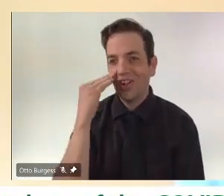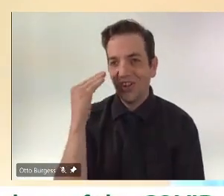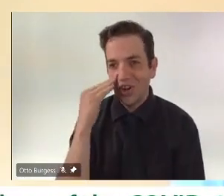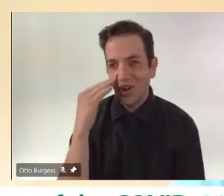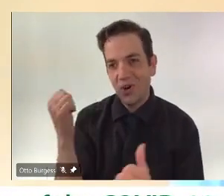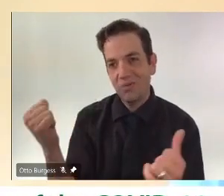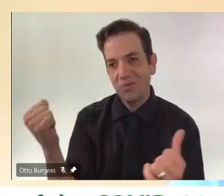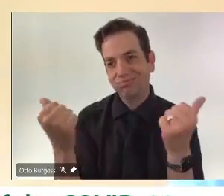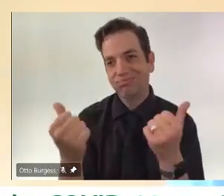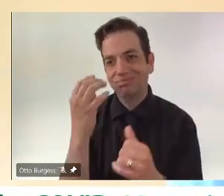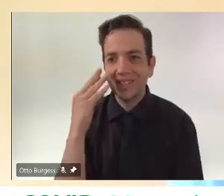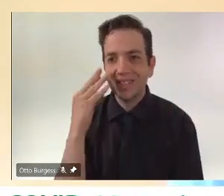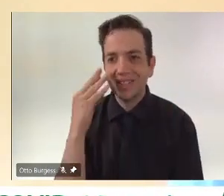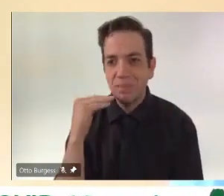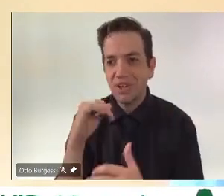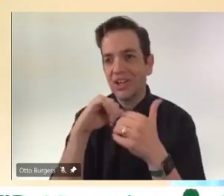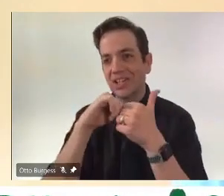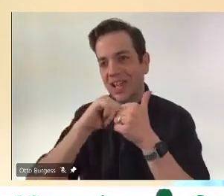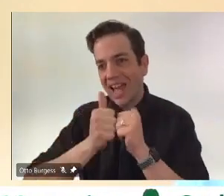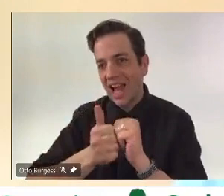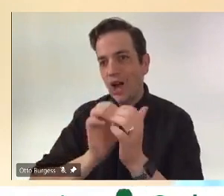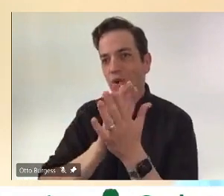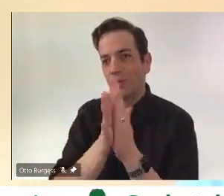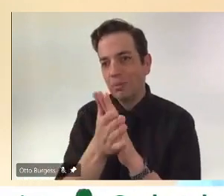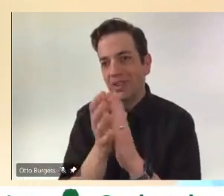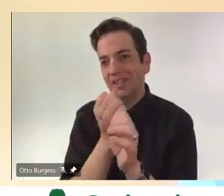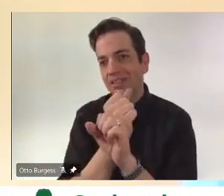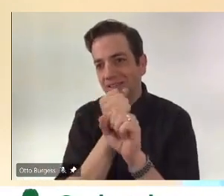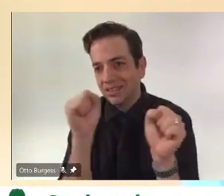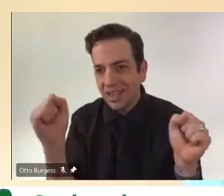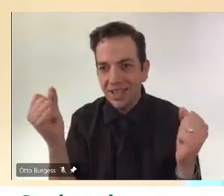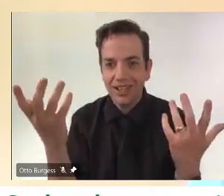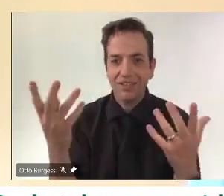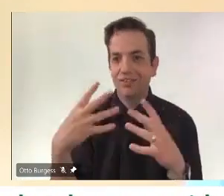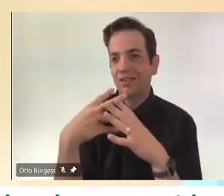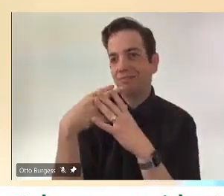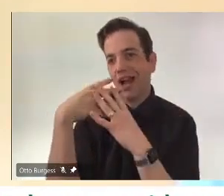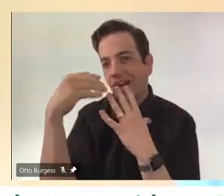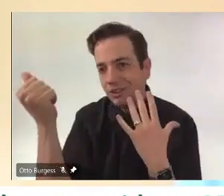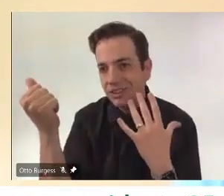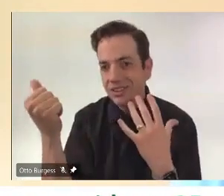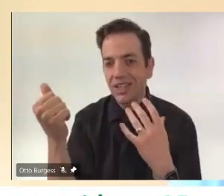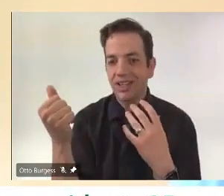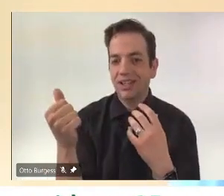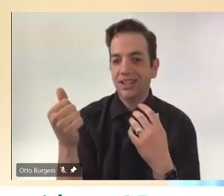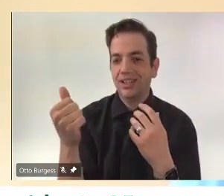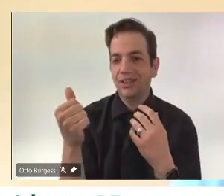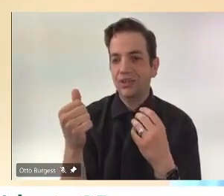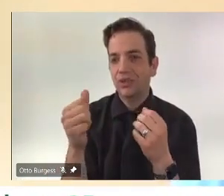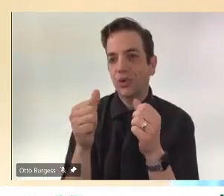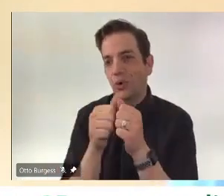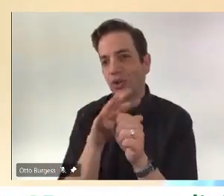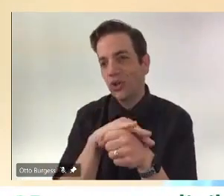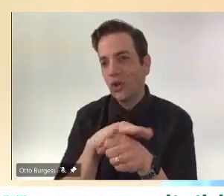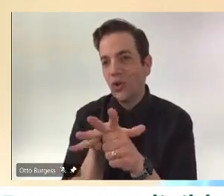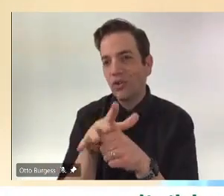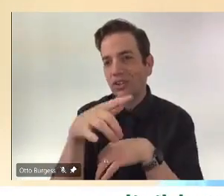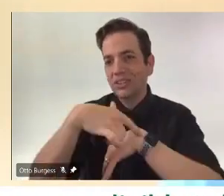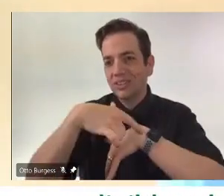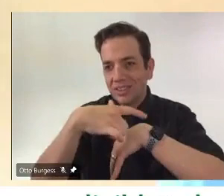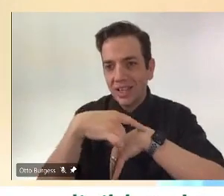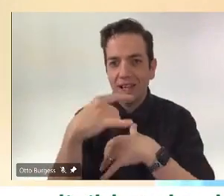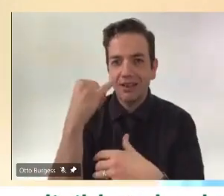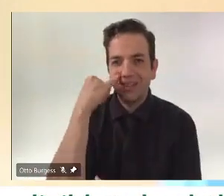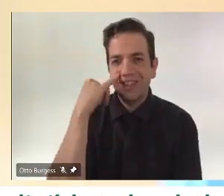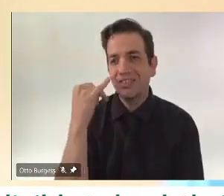do and enjoy the great outdoors during the age of COVID. So, you know, of course, if you're feeling unwell, anyone in your party or household is feeling unwell,